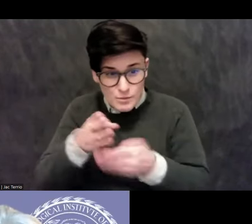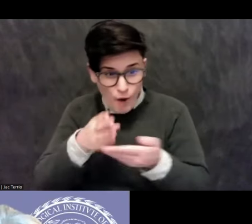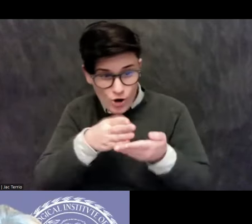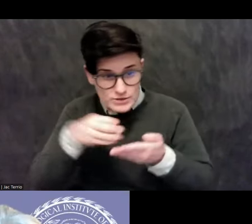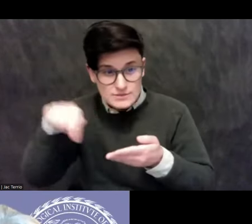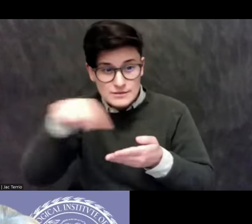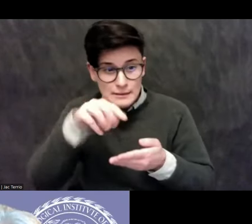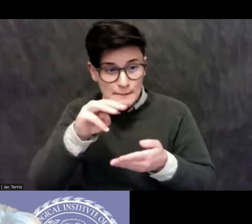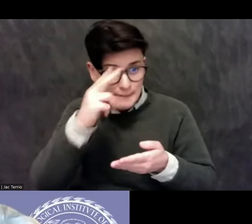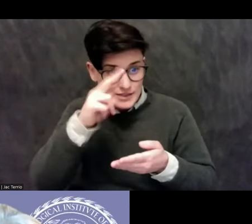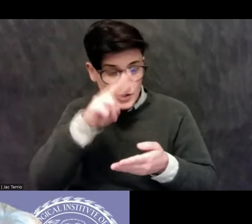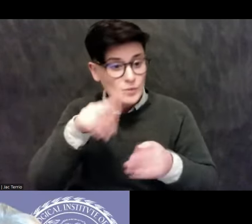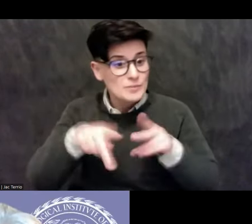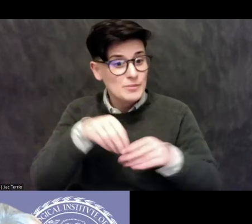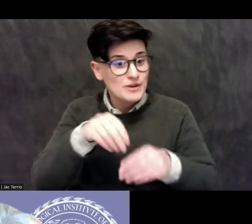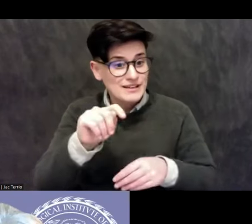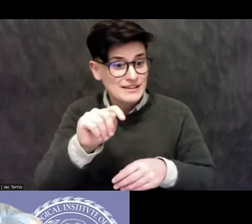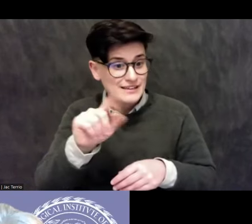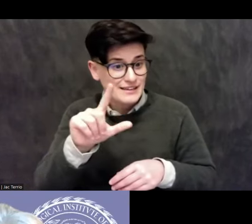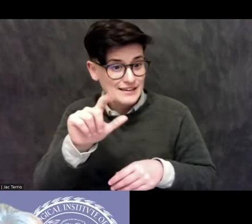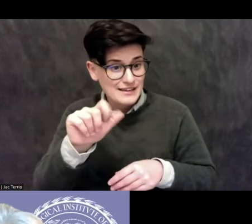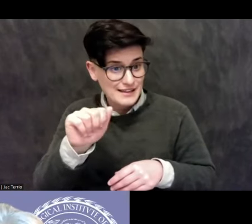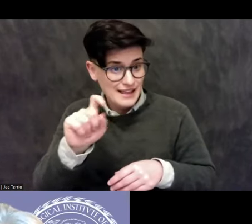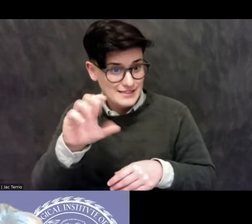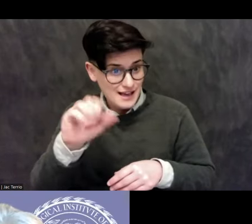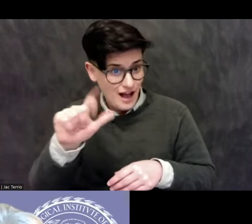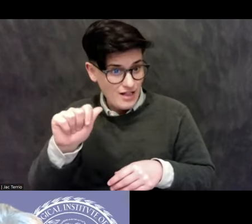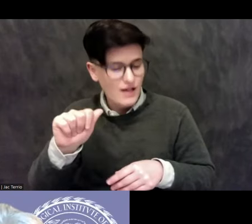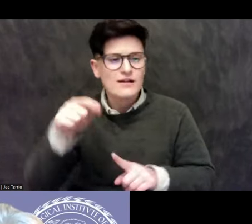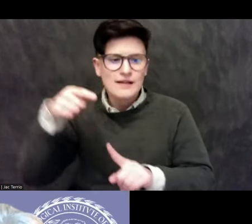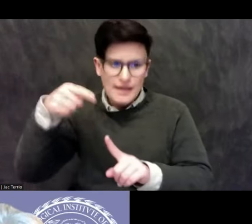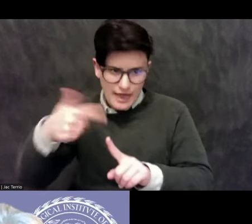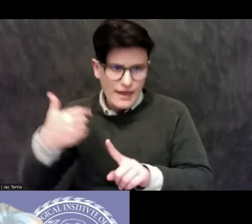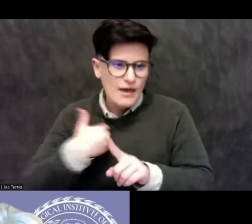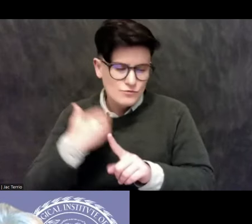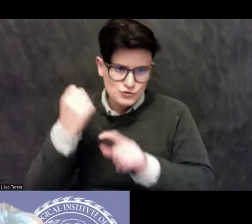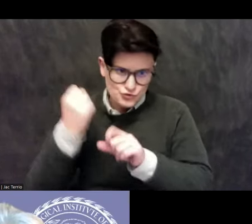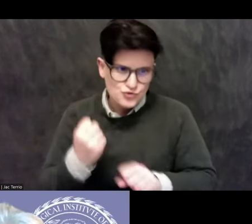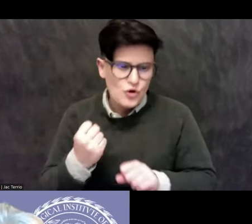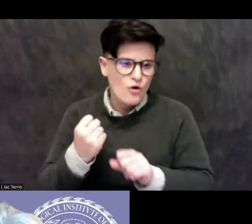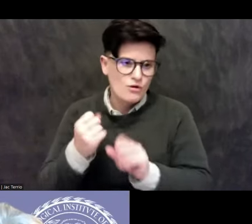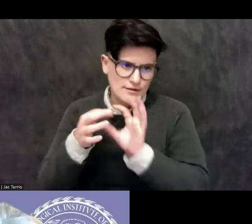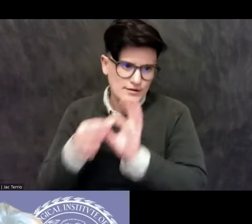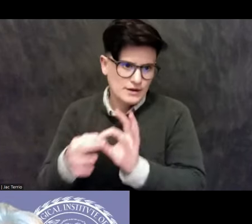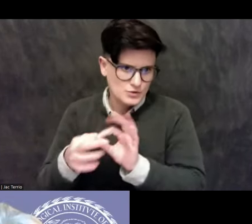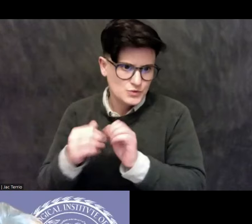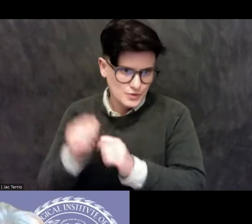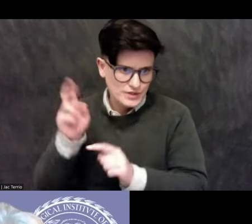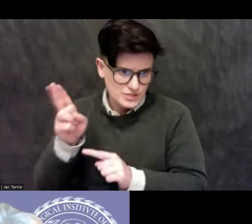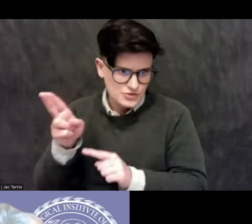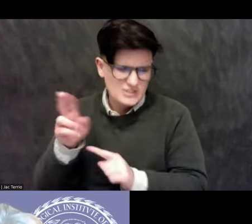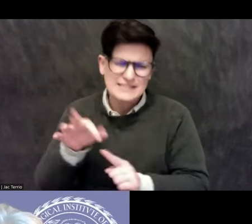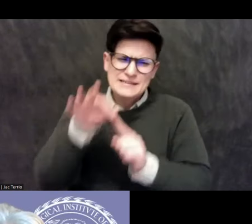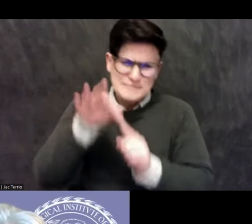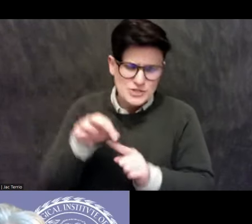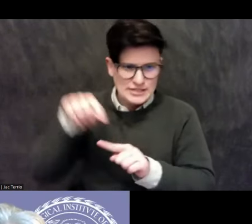Tlaxcala, people in Tlaxcala, by and large, have this engagement with history that's at a somewhat, or I should say, at least with this chapter in history, this